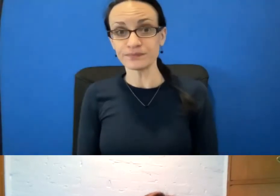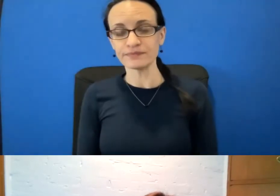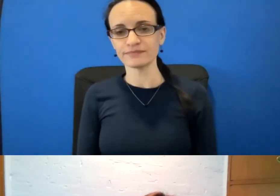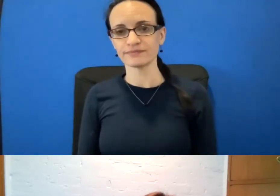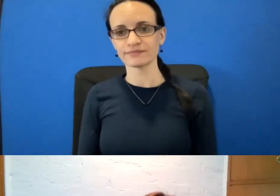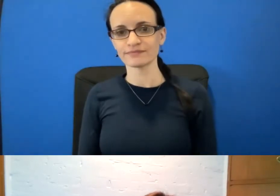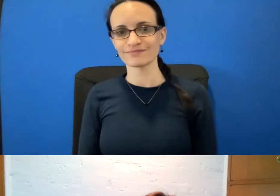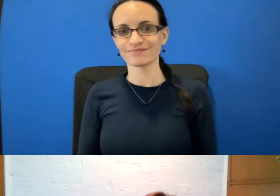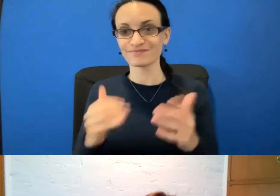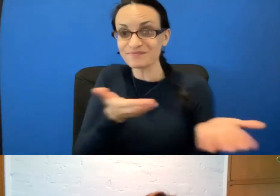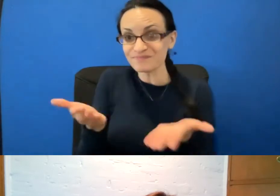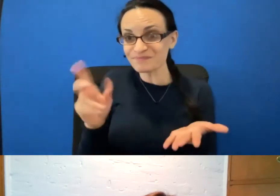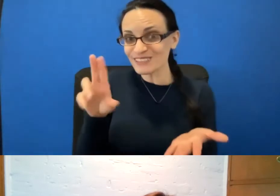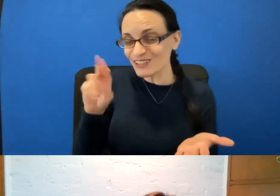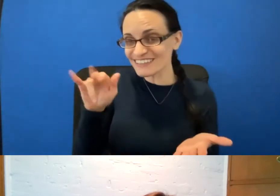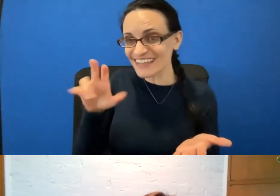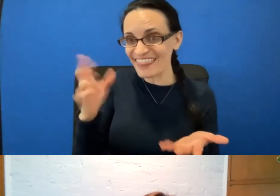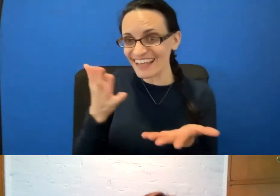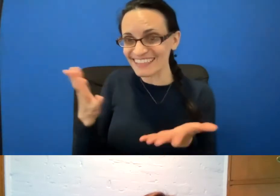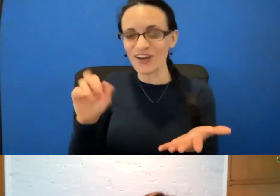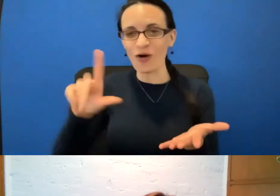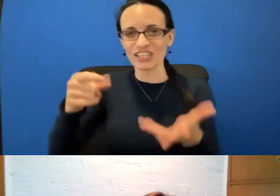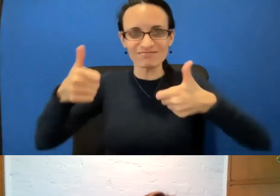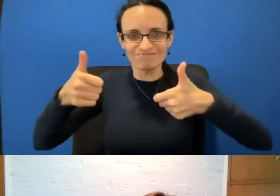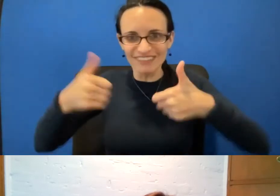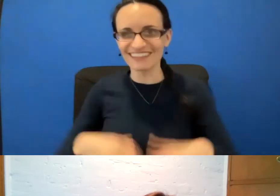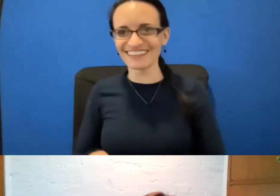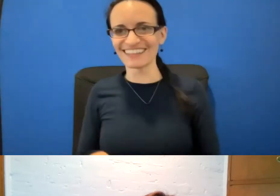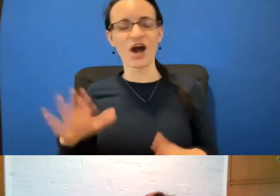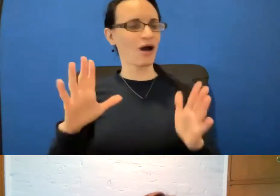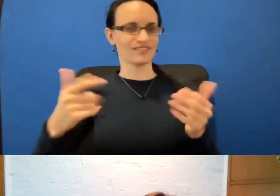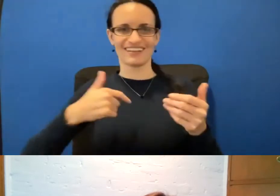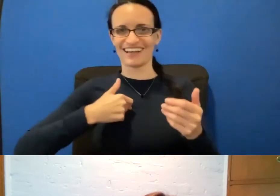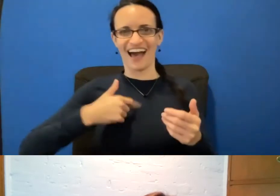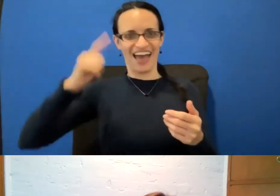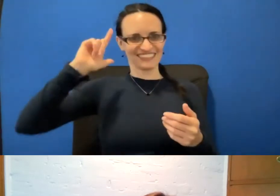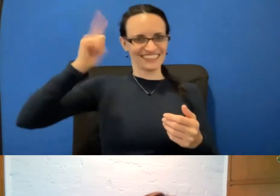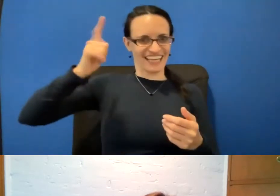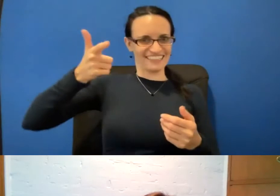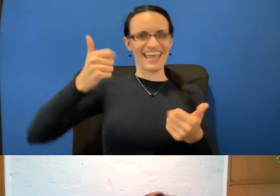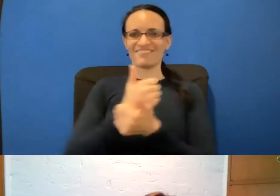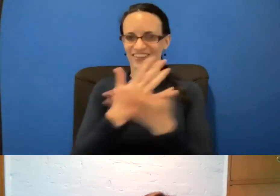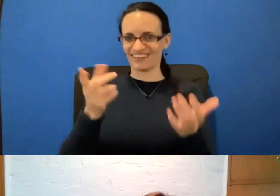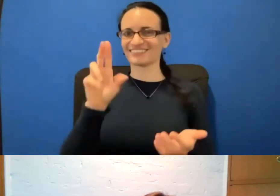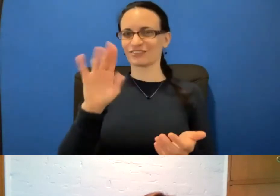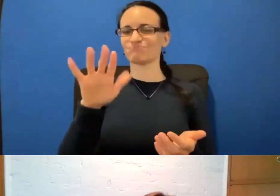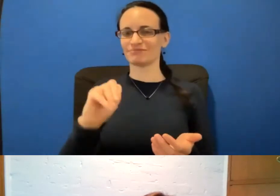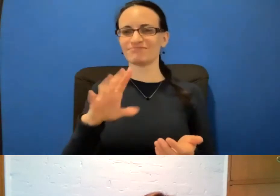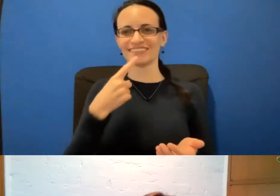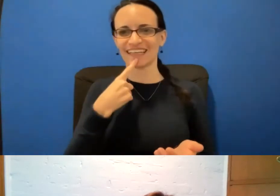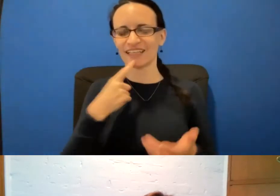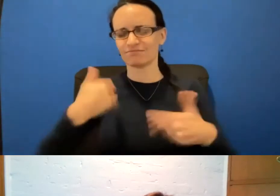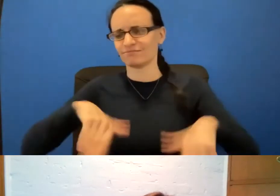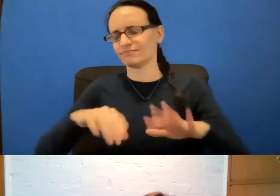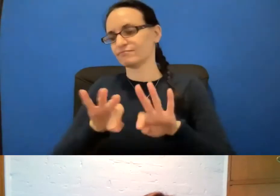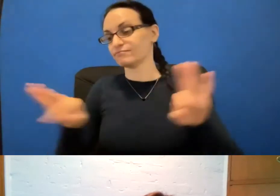You want to jump in, Dr. Nathan, or were you giving us the thumbs up? Yes, I echo everything Dr. Brehm is saying. And this is just such an important